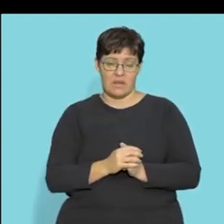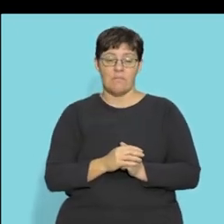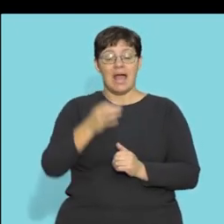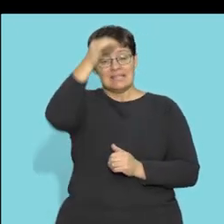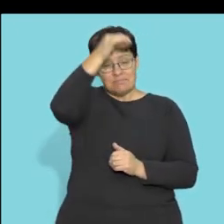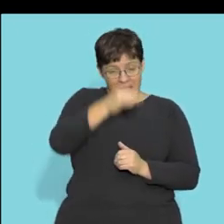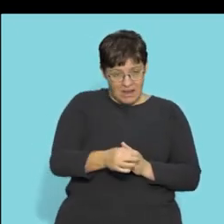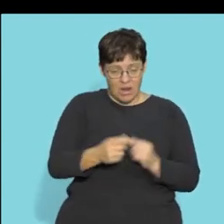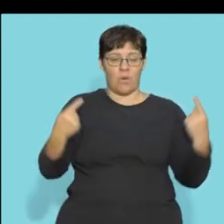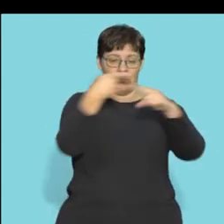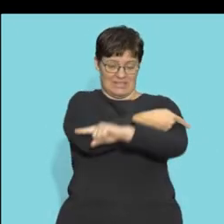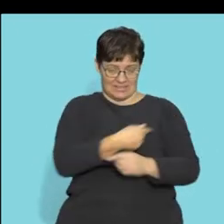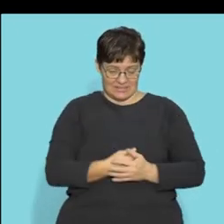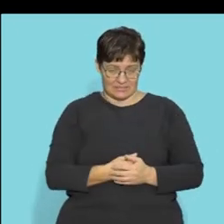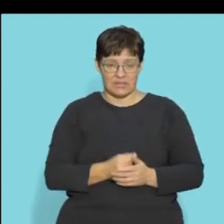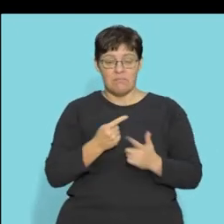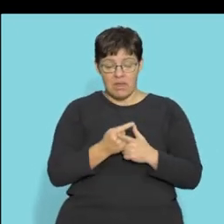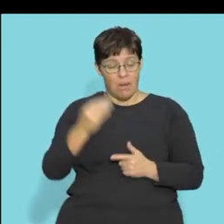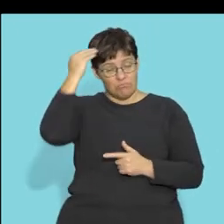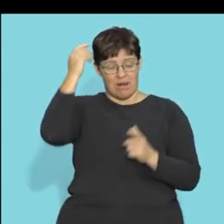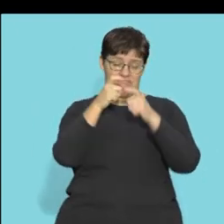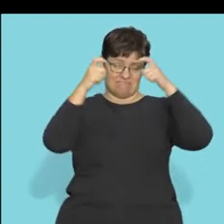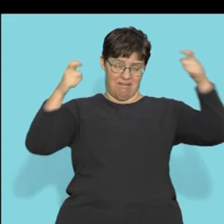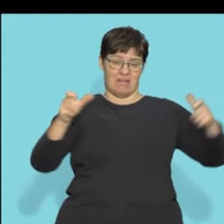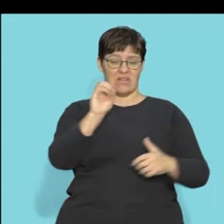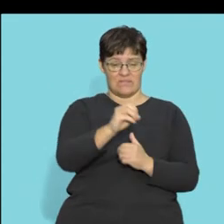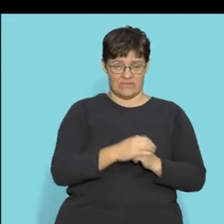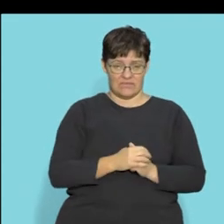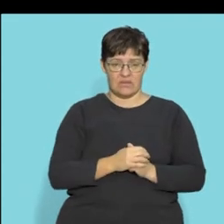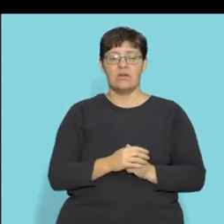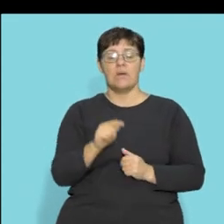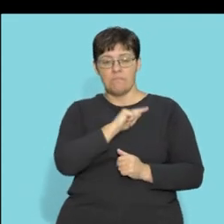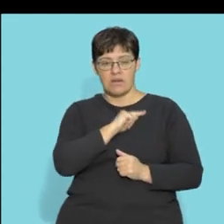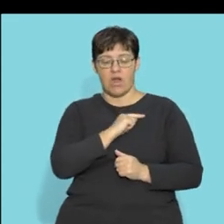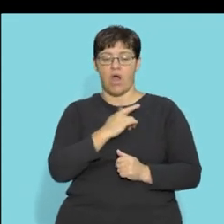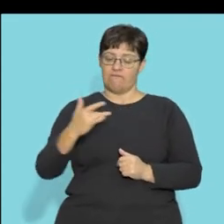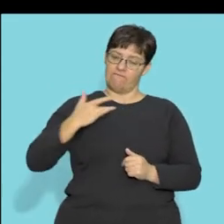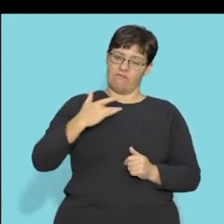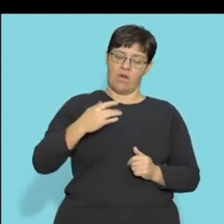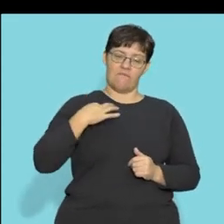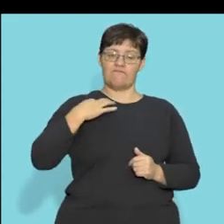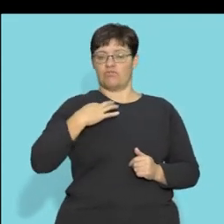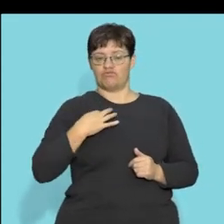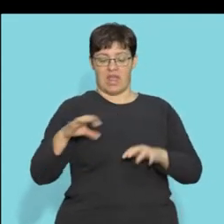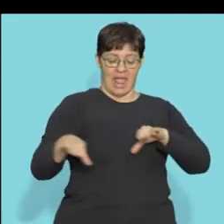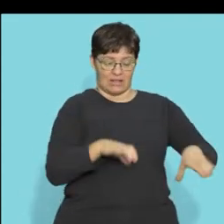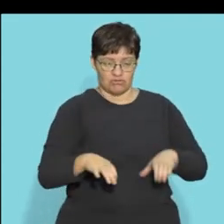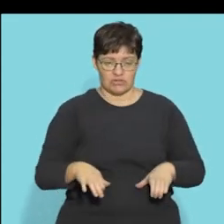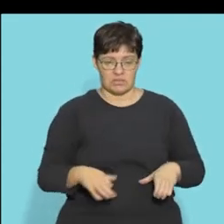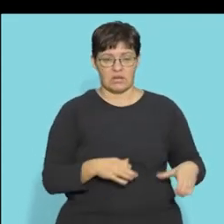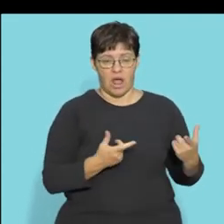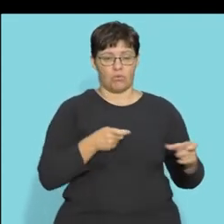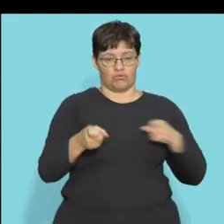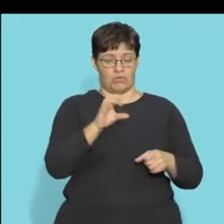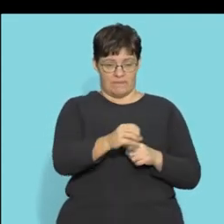inside opposite of the spinal cord it's the largest part of the brain and it controls voluntary actions